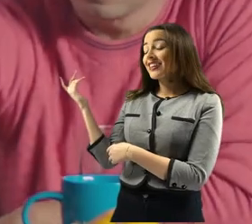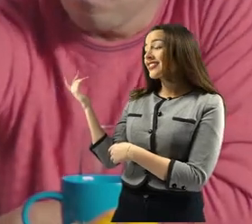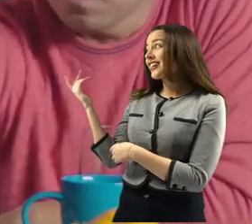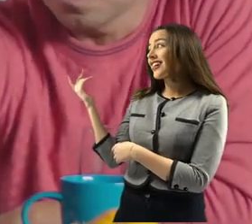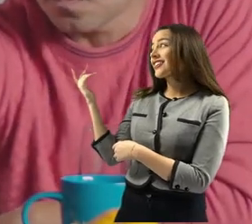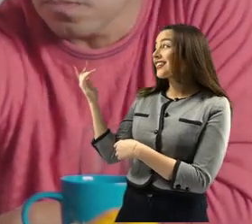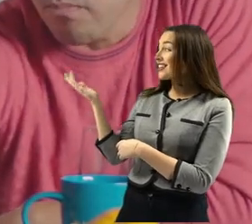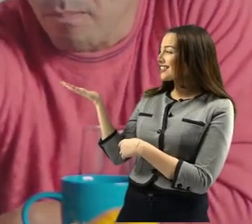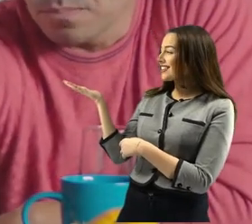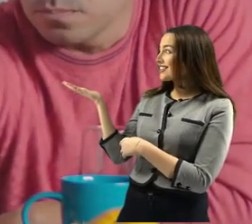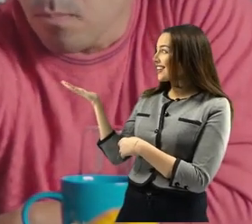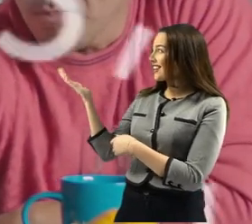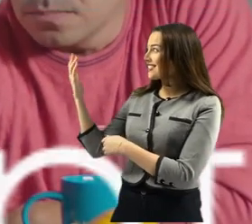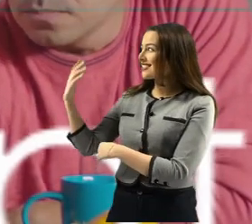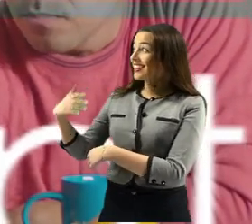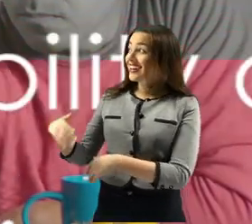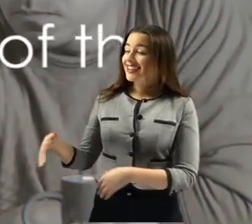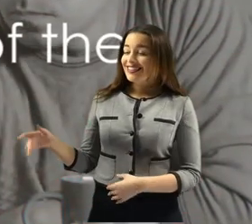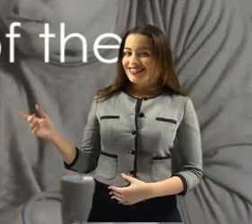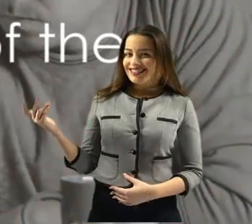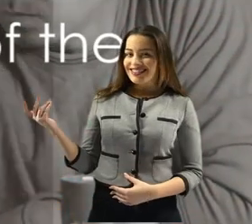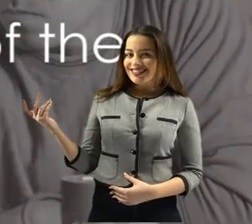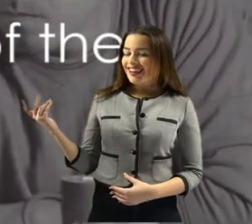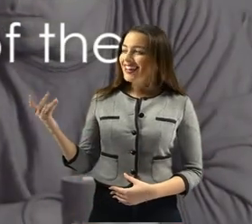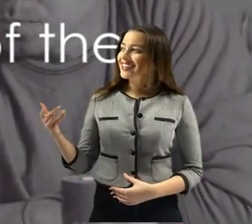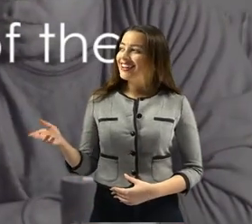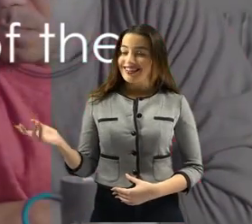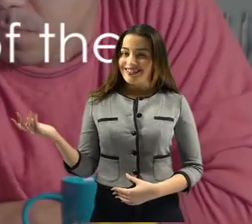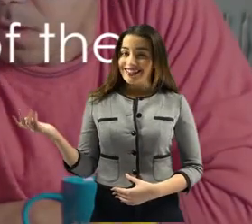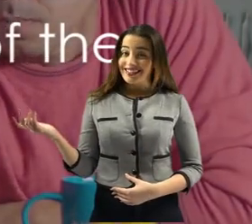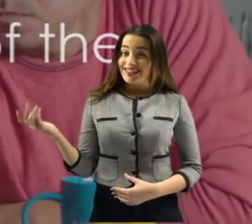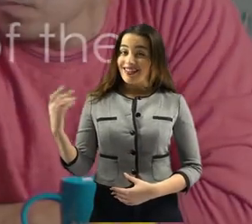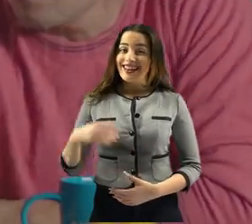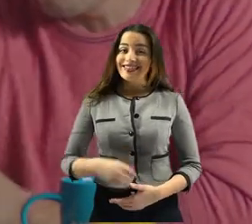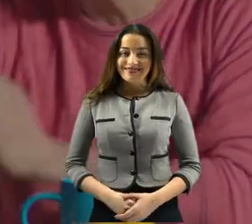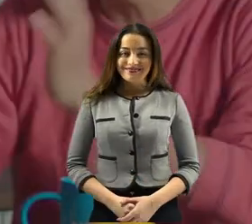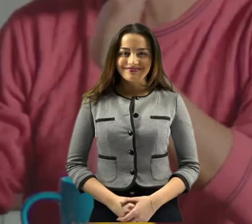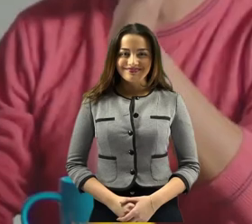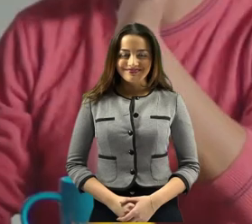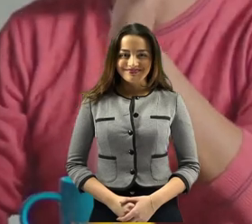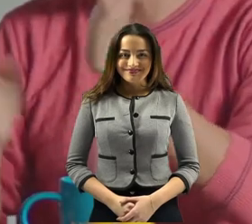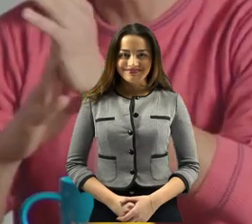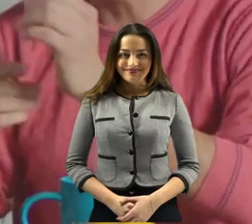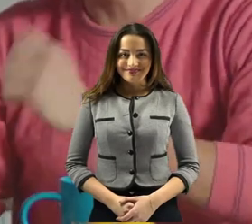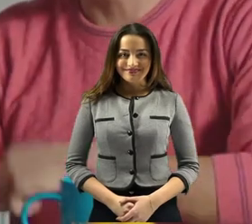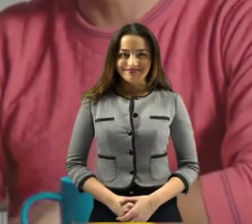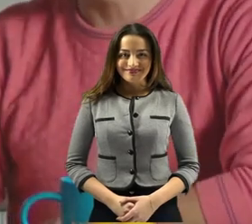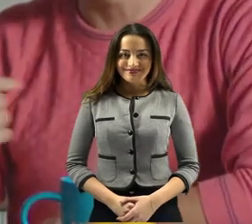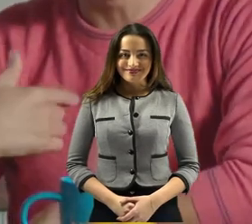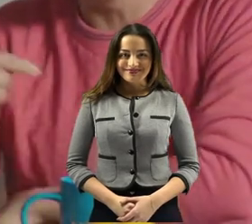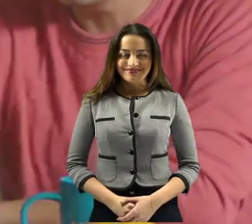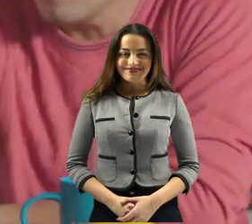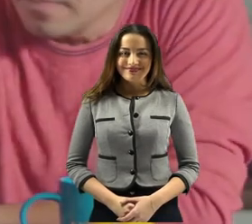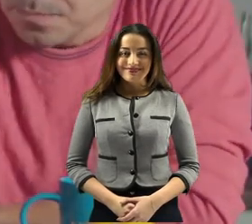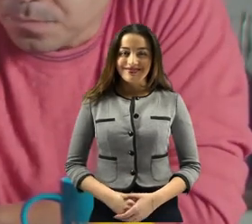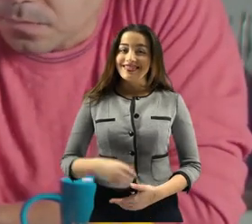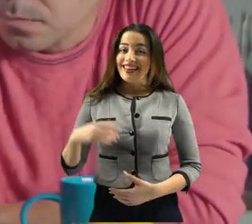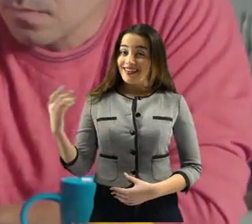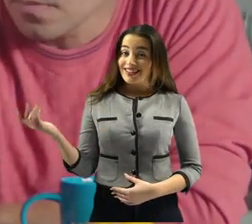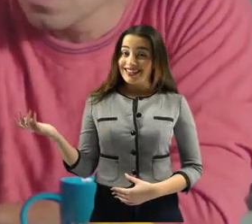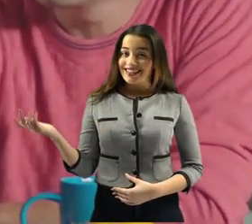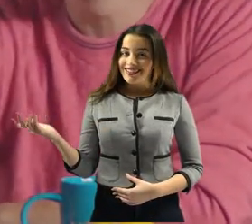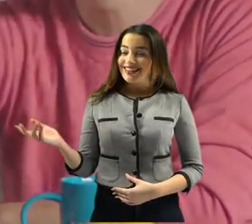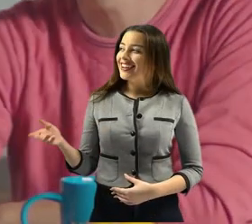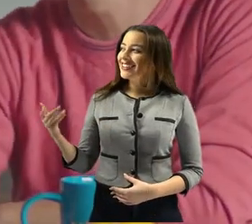It's different, yes, but not lesser. Their cognitive world is not one of silence and emptiness but one filled with vibrant visuals and spatial